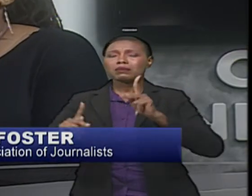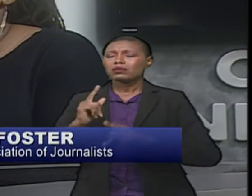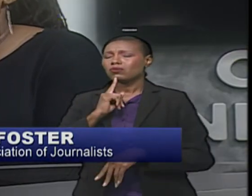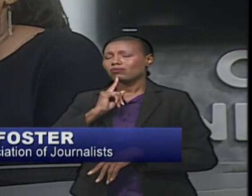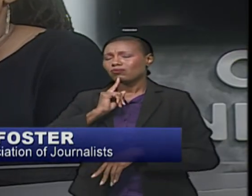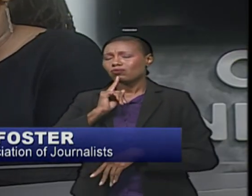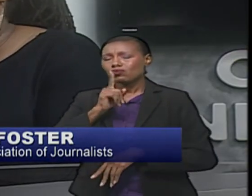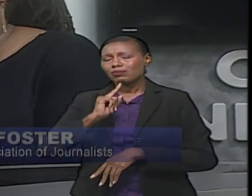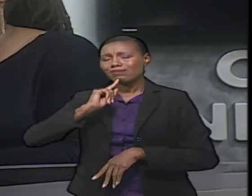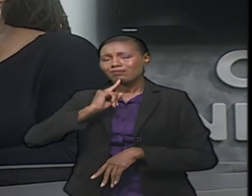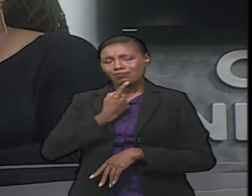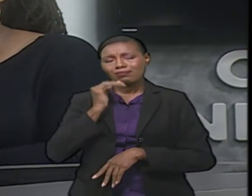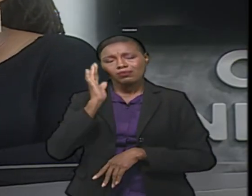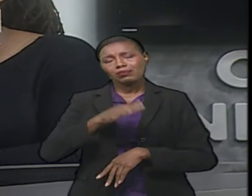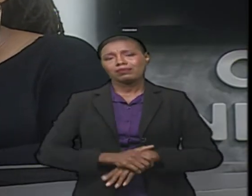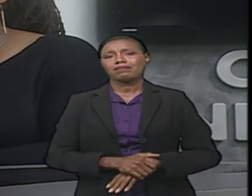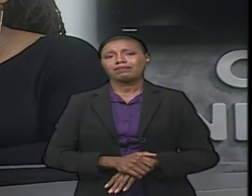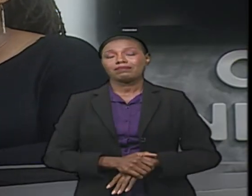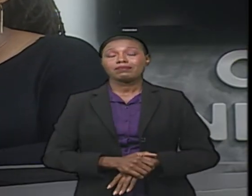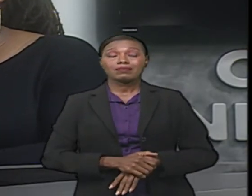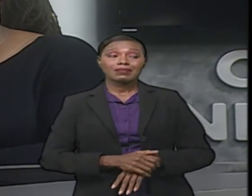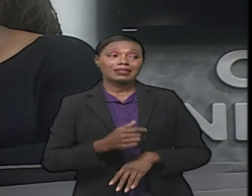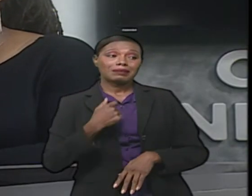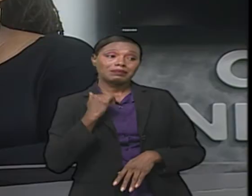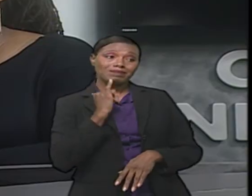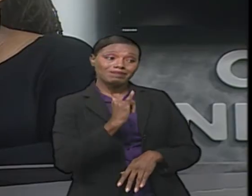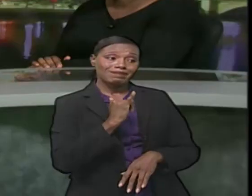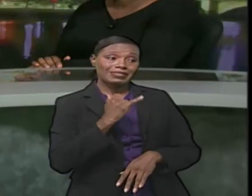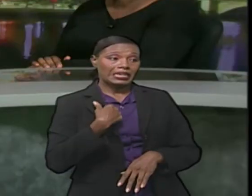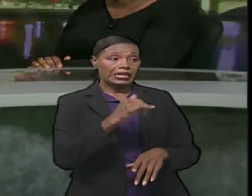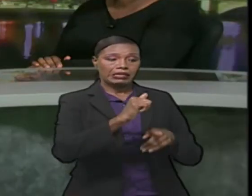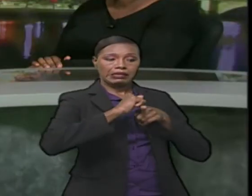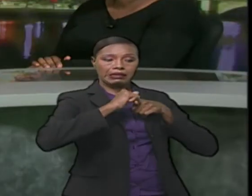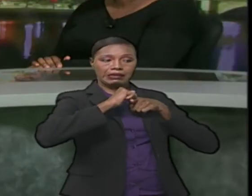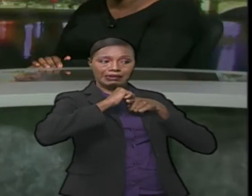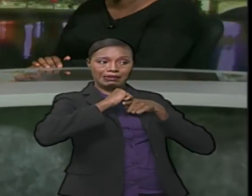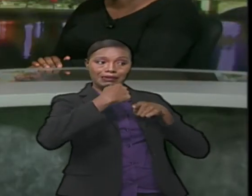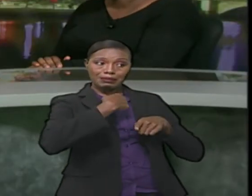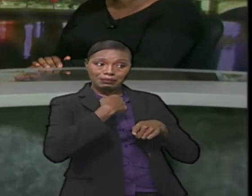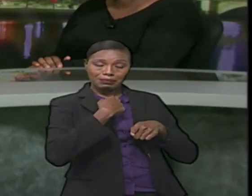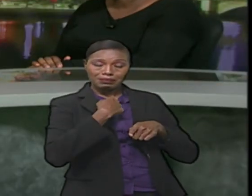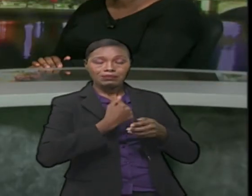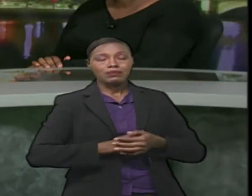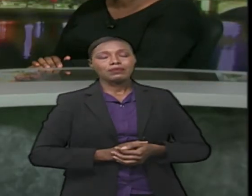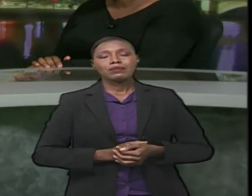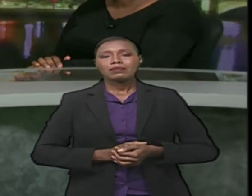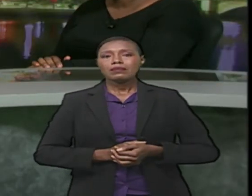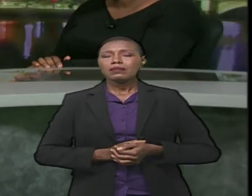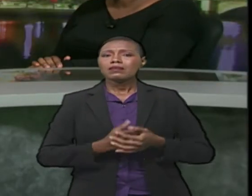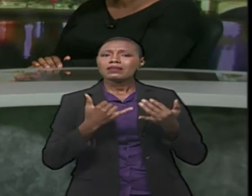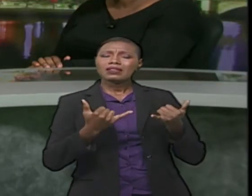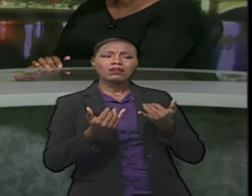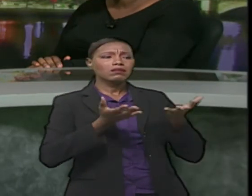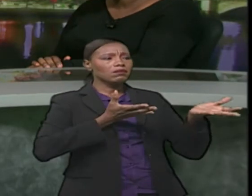be missed by the media fraternity. Certainly. I can attest to that as well, having been trained by Mr. Brewster myself. Now, we're also